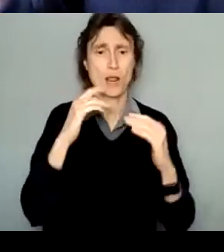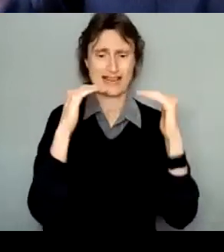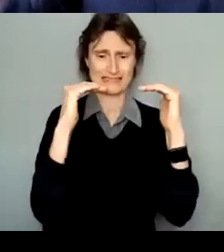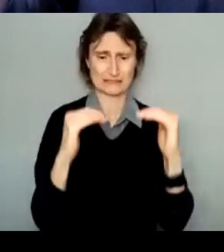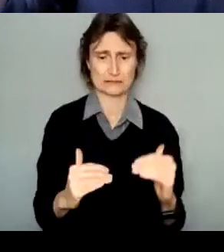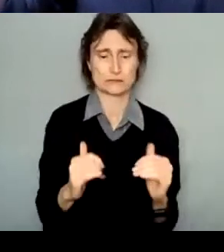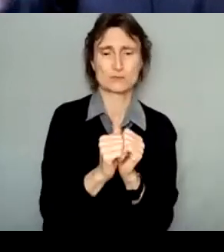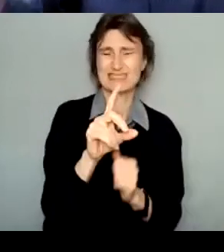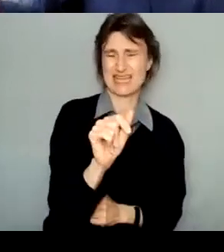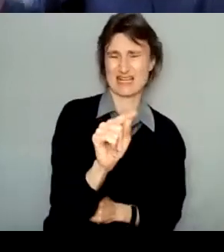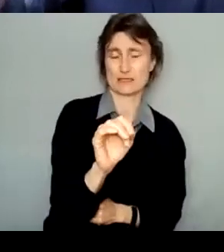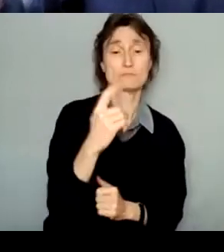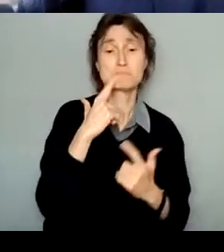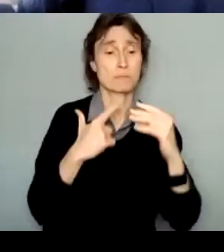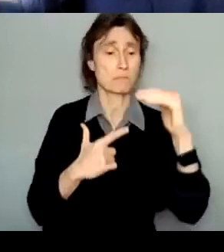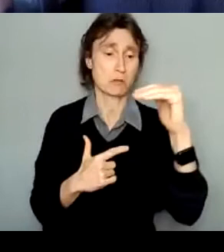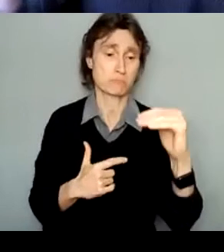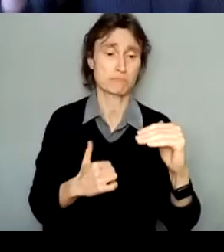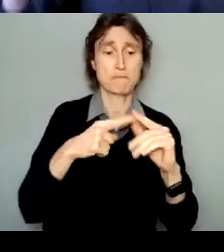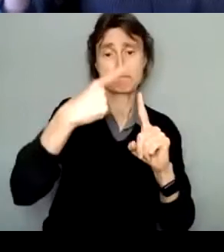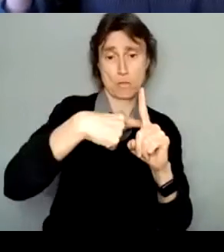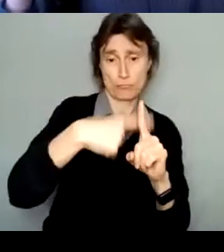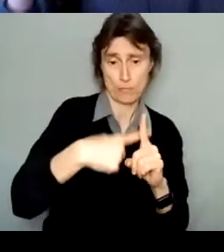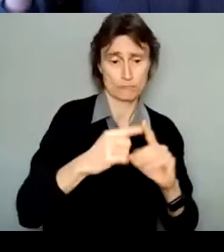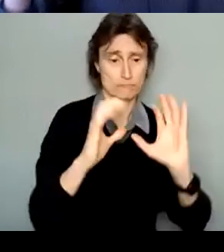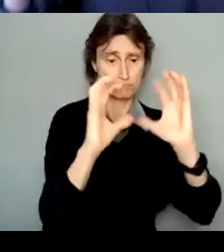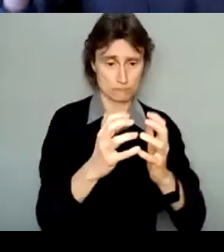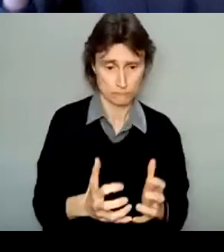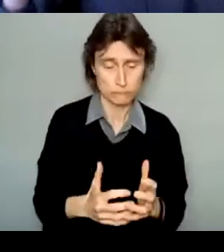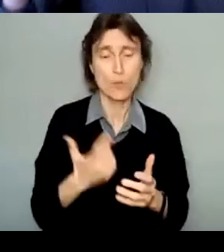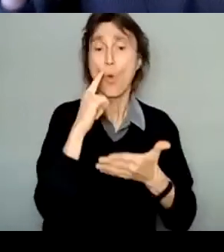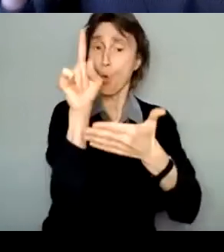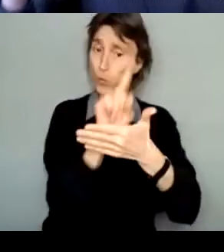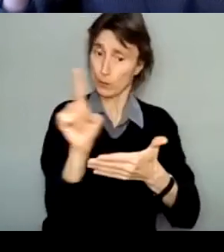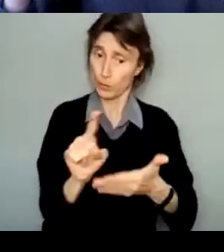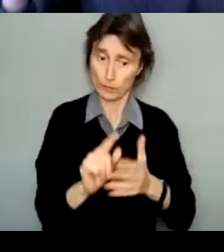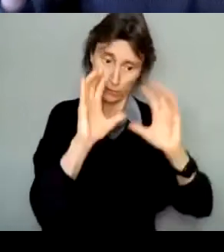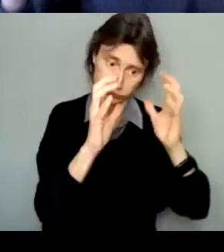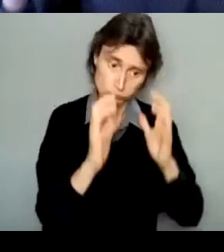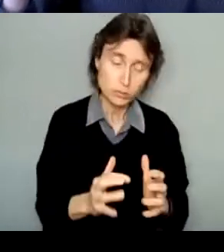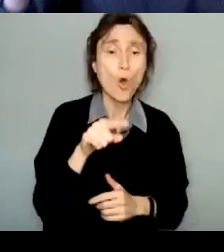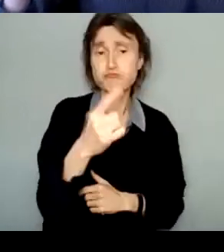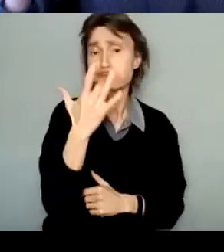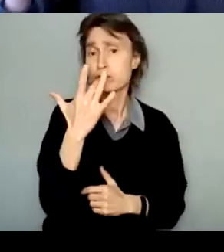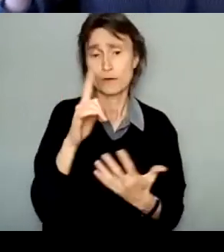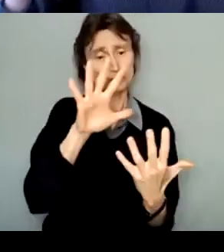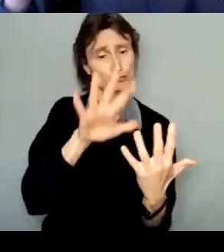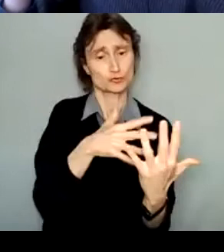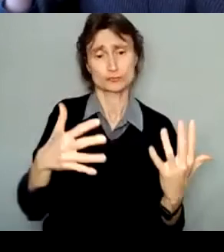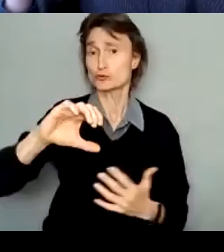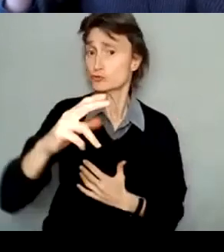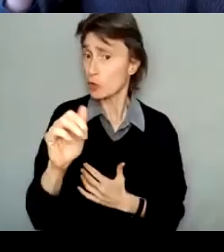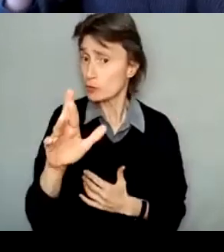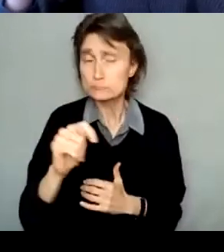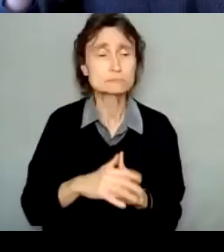list of the things you need to do each month or each week. You might use some sort of chart or diagram. The most important